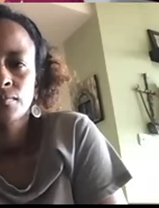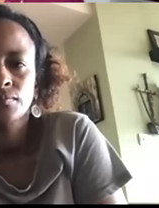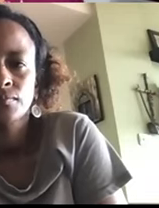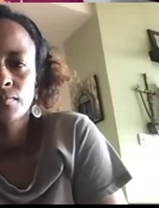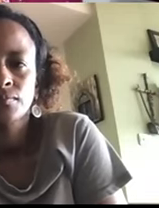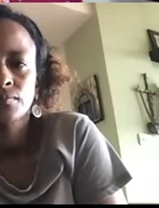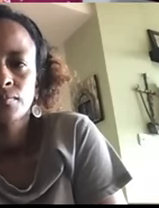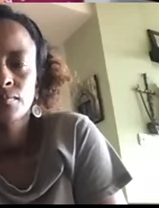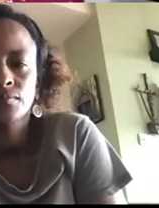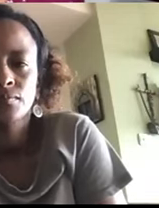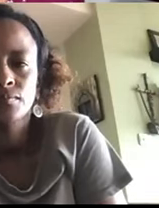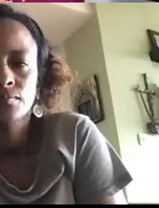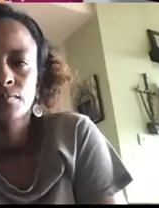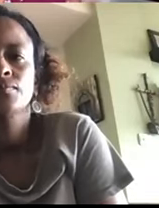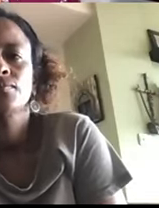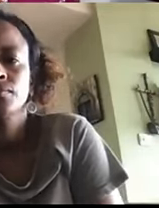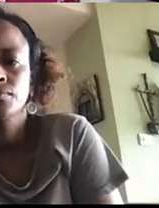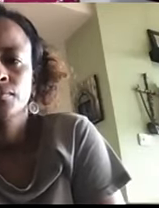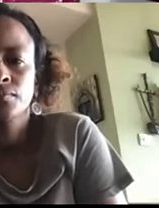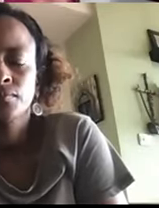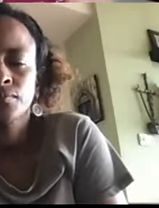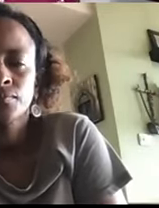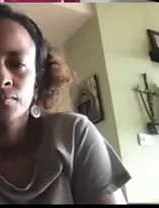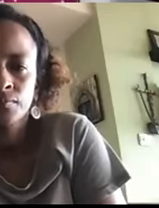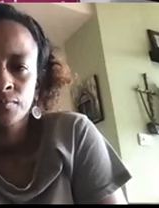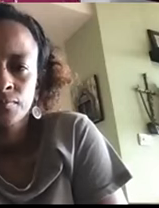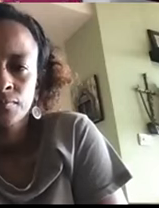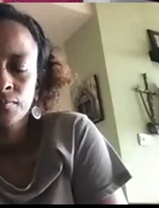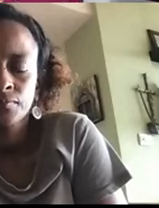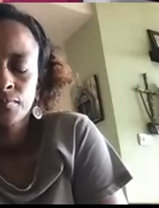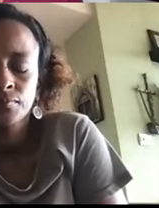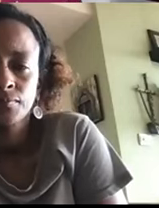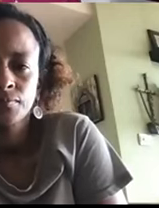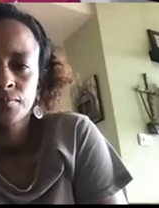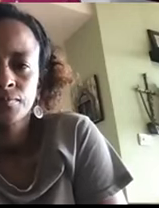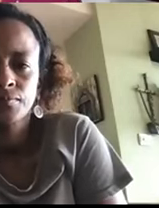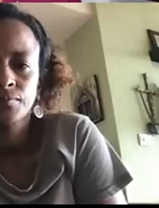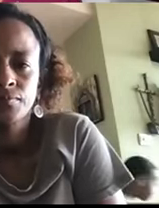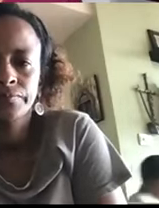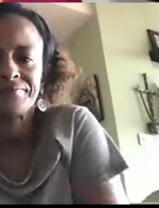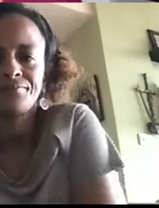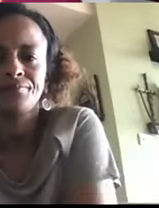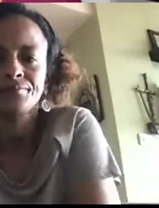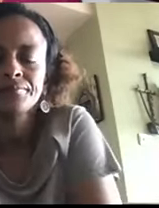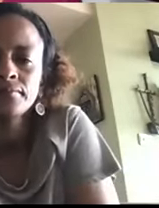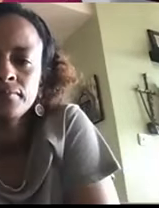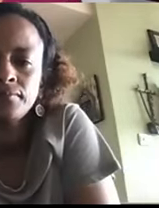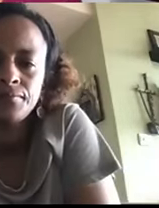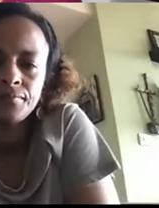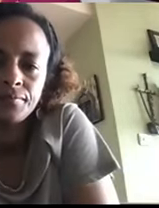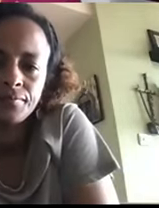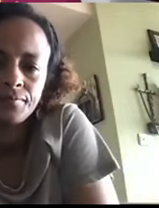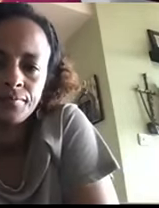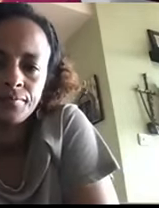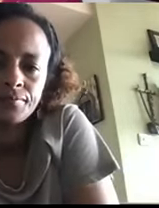annual conference called Connecting Communities, which is really, really, you know, goes with the decolonization, our webinars today. So please look out to